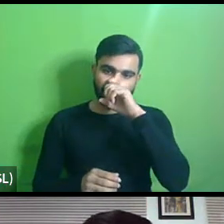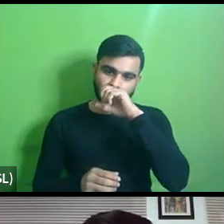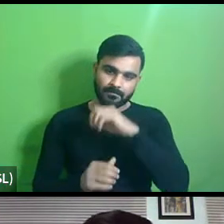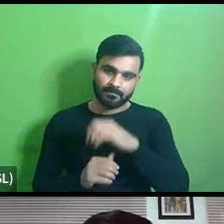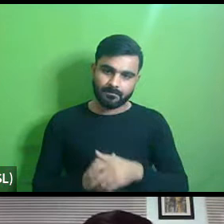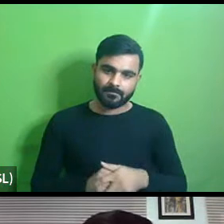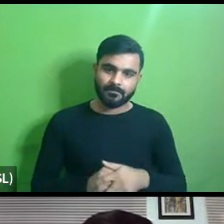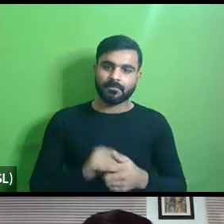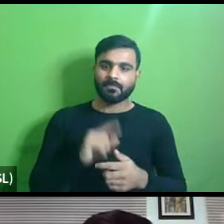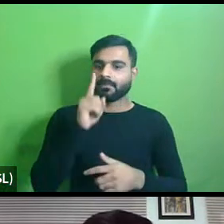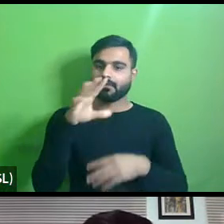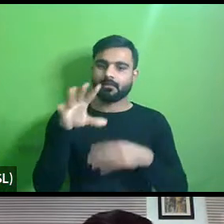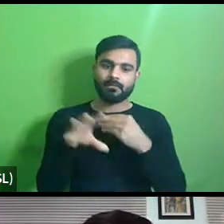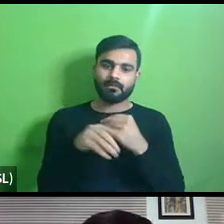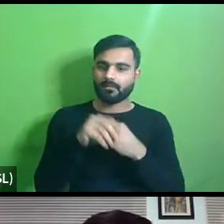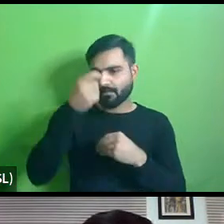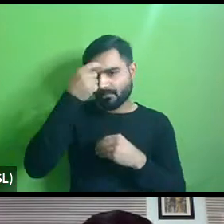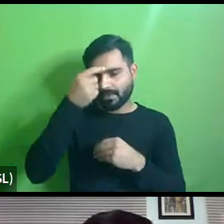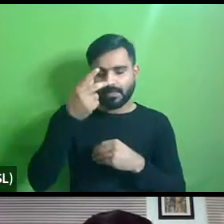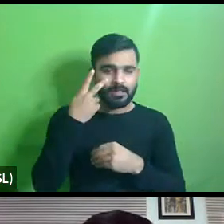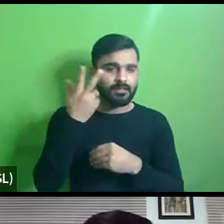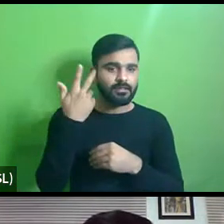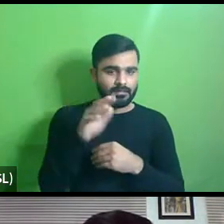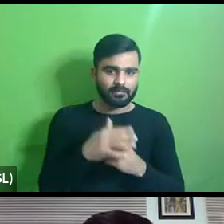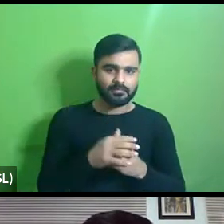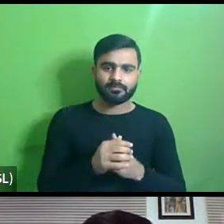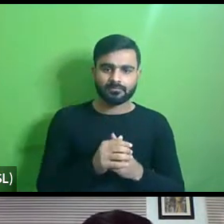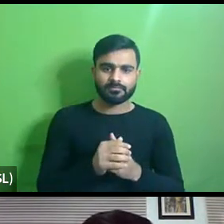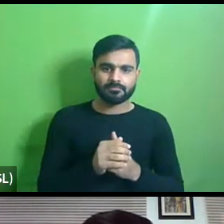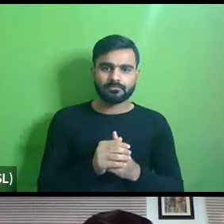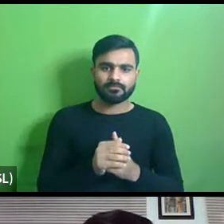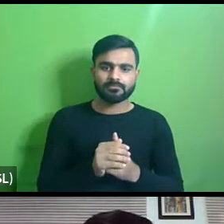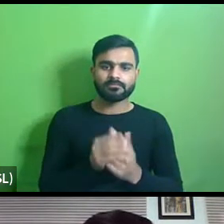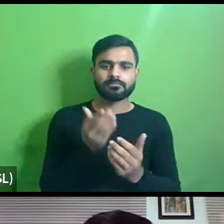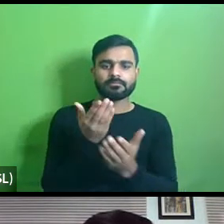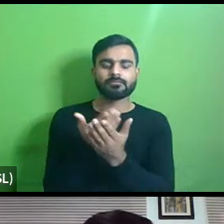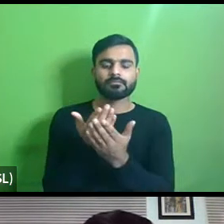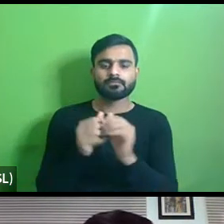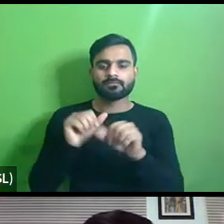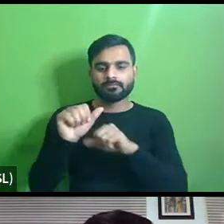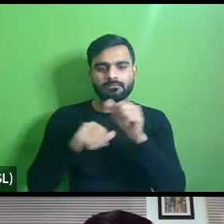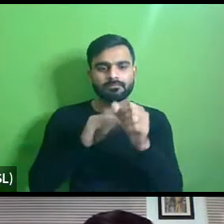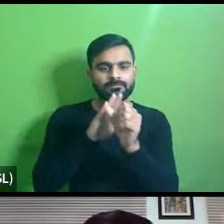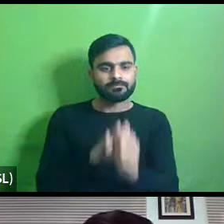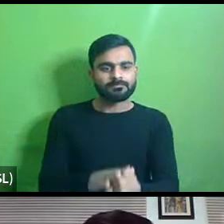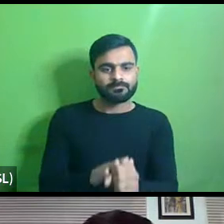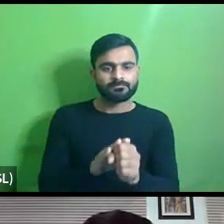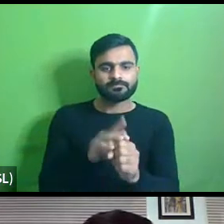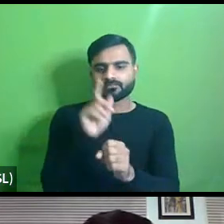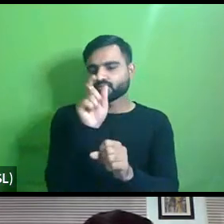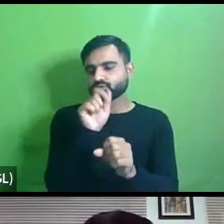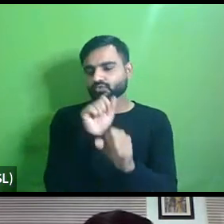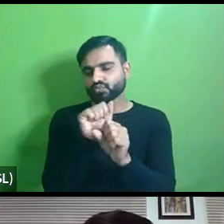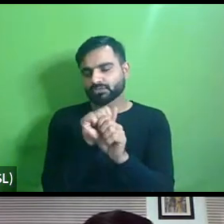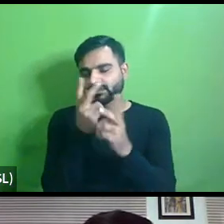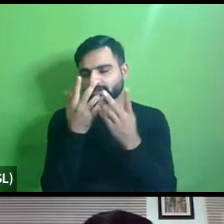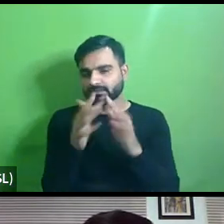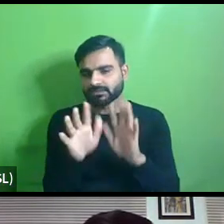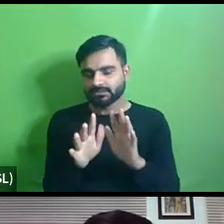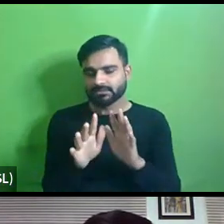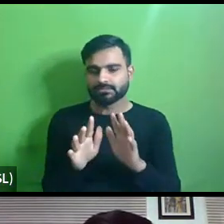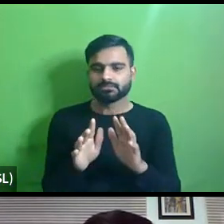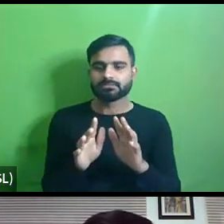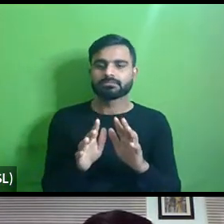one more problem that i see in the process of adequate dissemination of this kind of work is the the culture